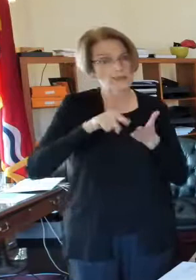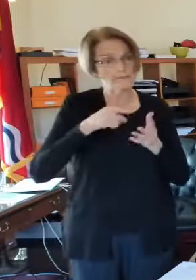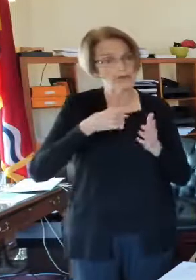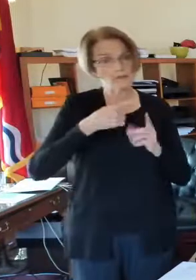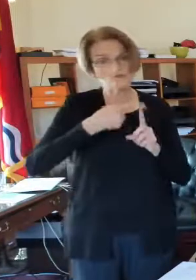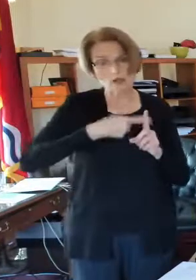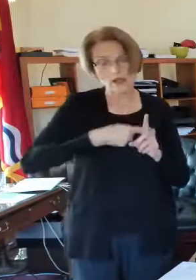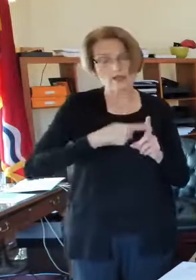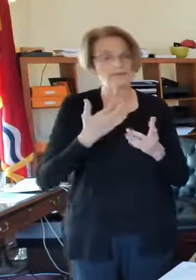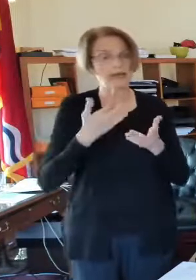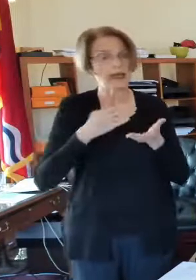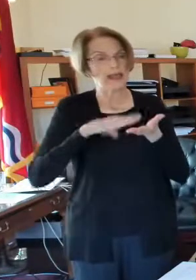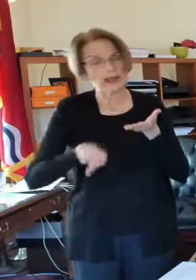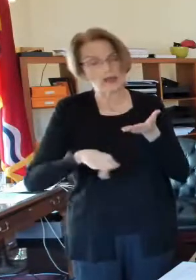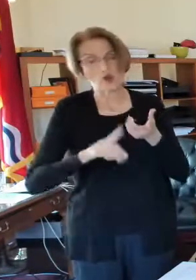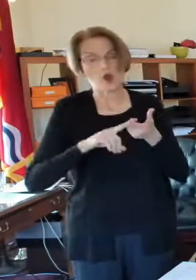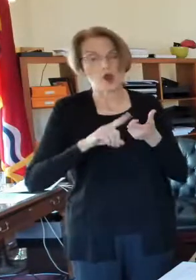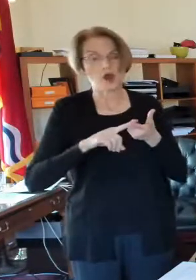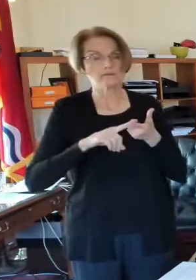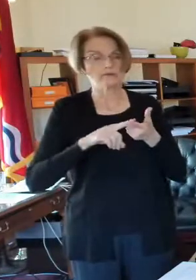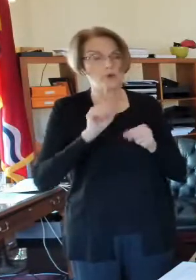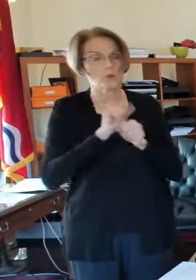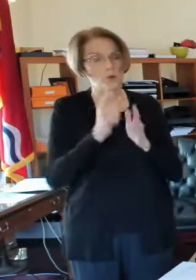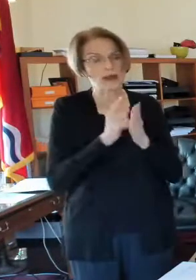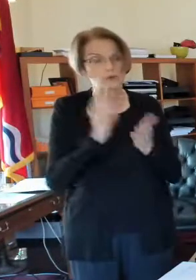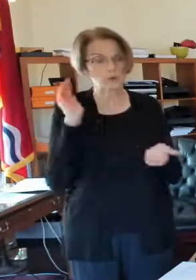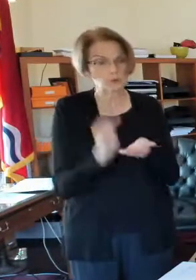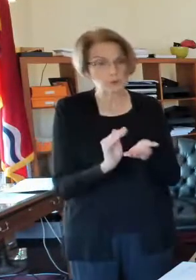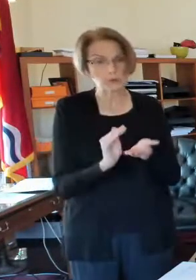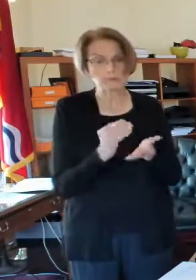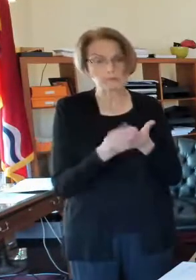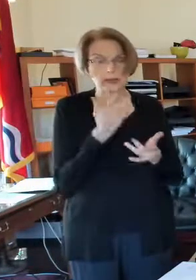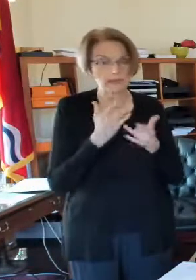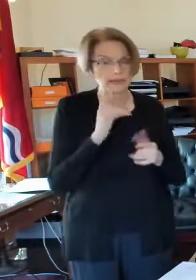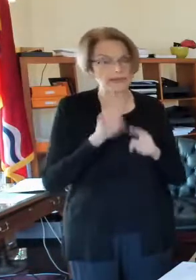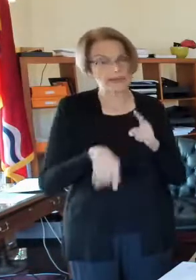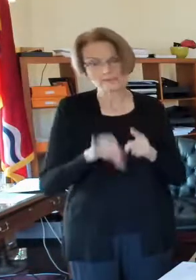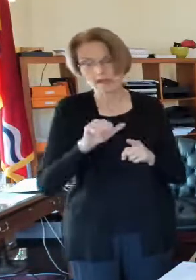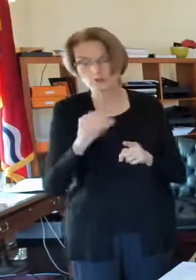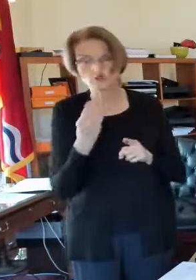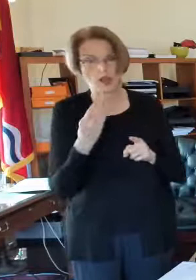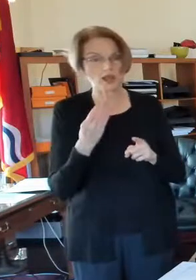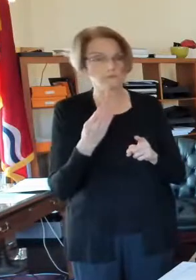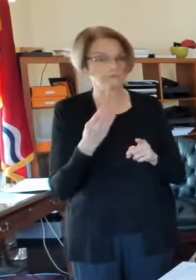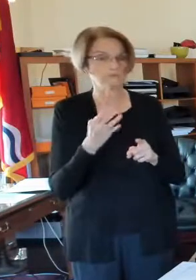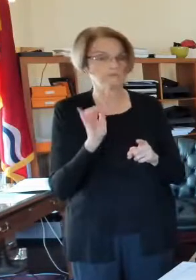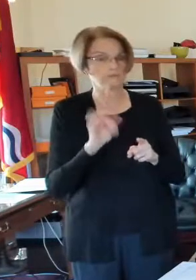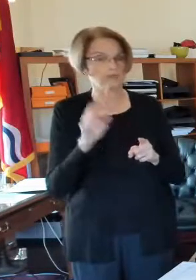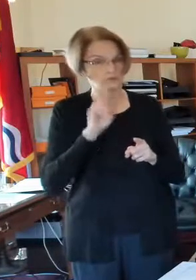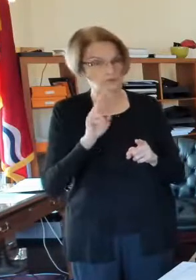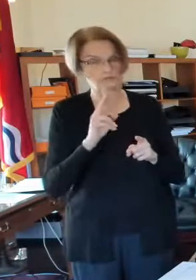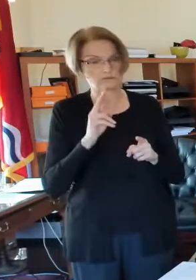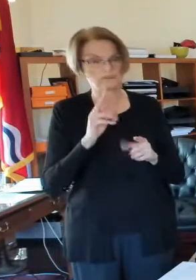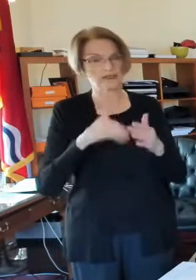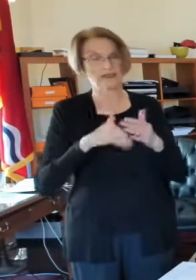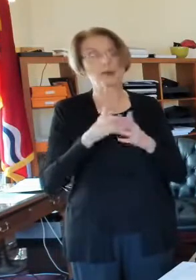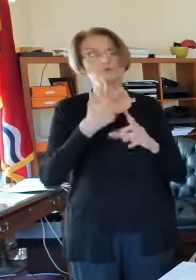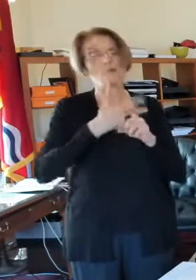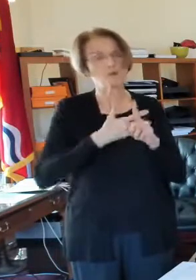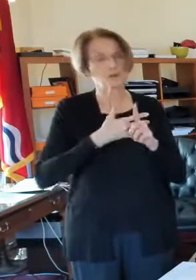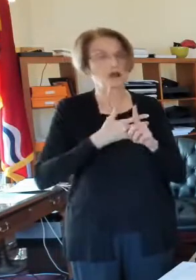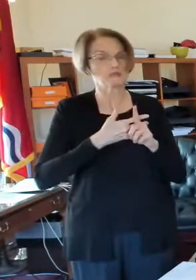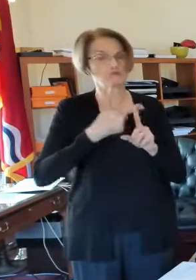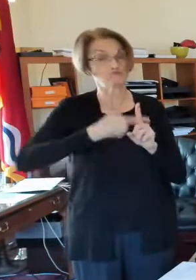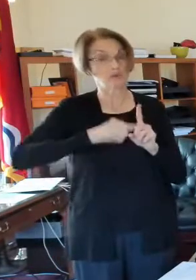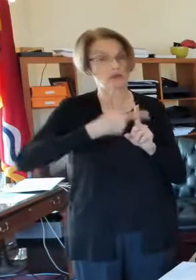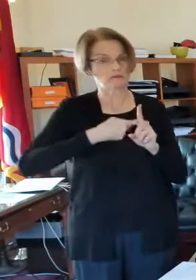laid off or a reduction of hours because of COVID or not being able to get a job because of COVID. And it's up to three months rent. You do have to,